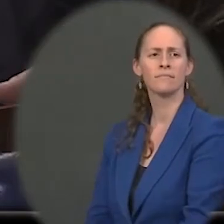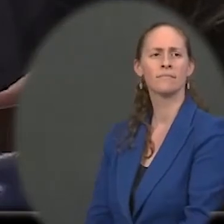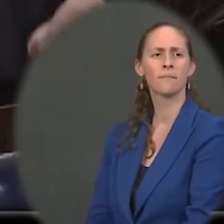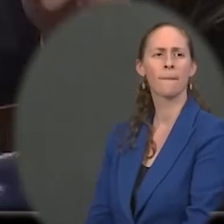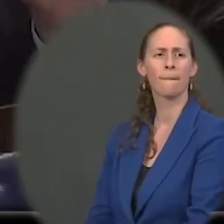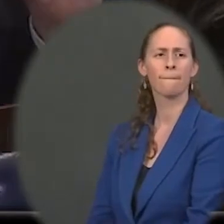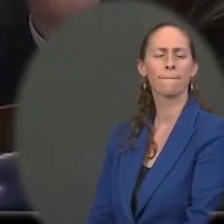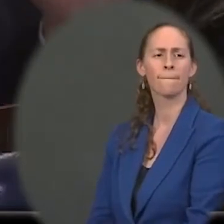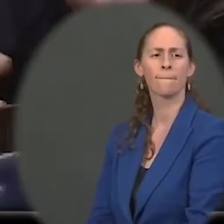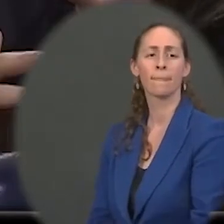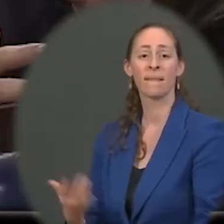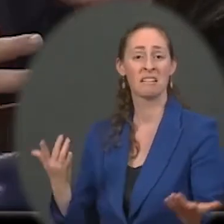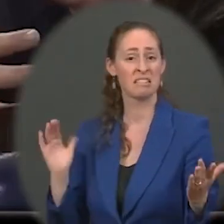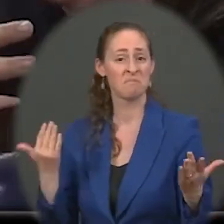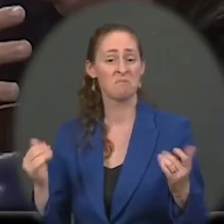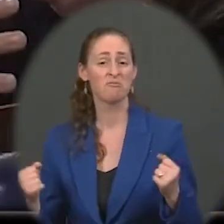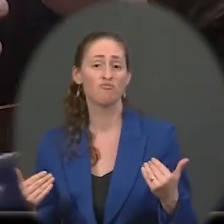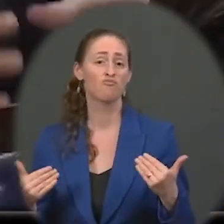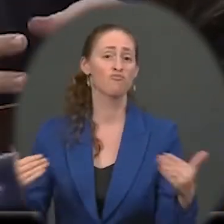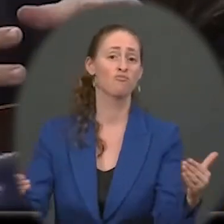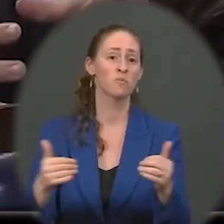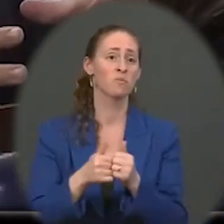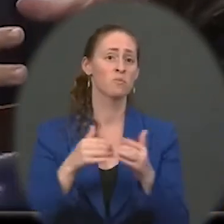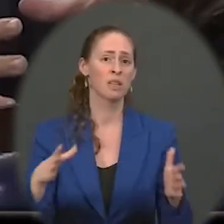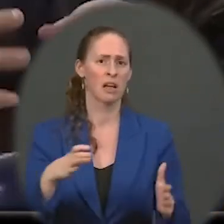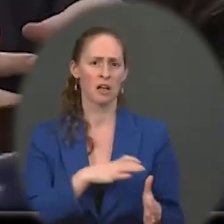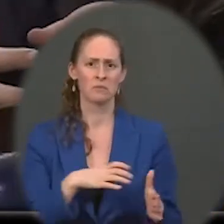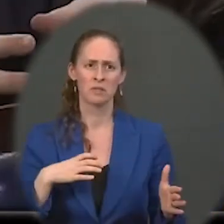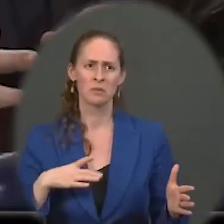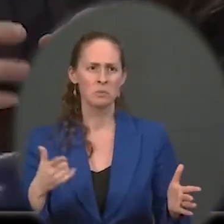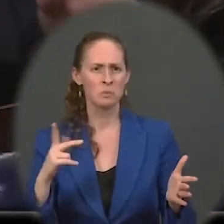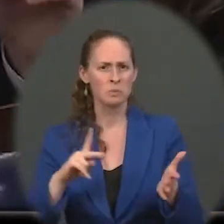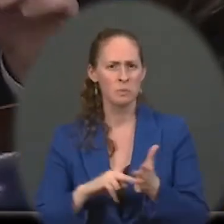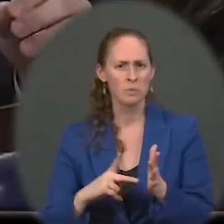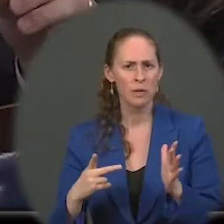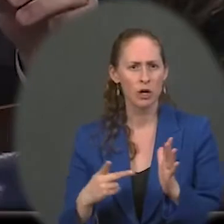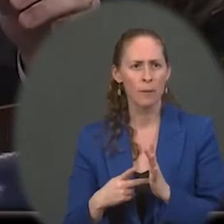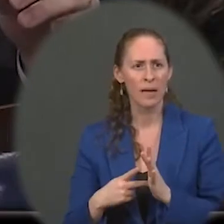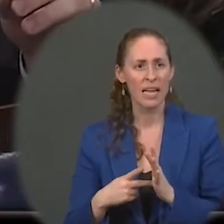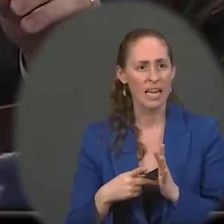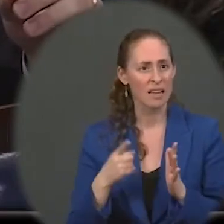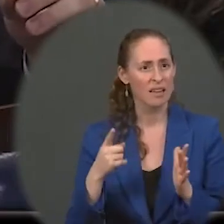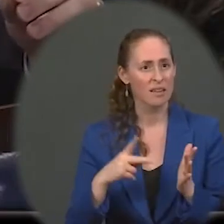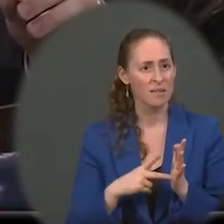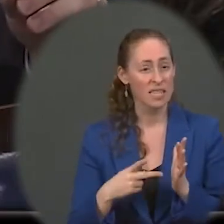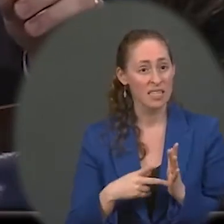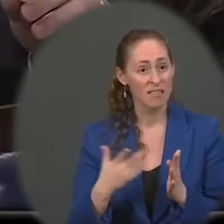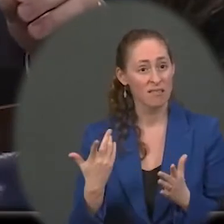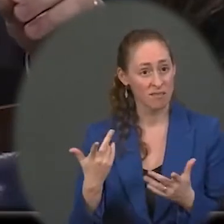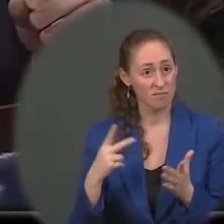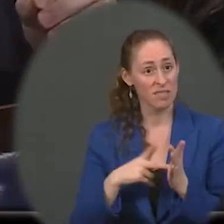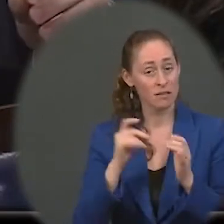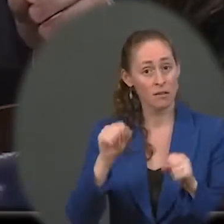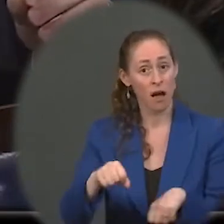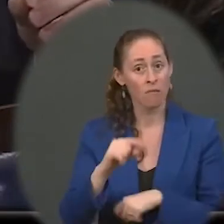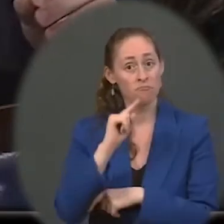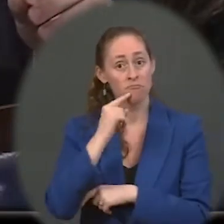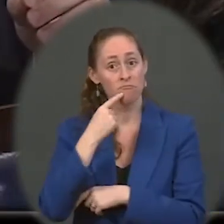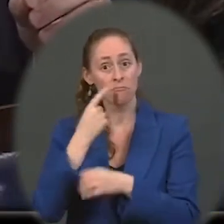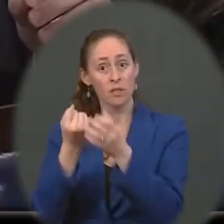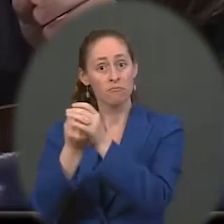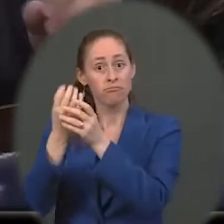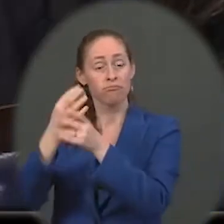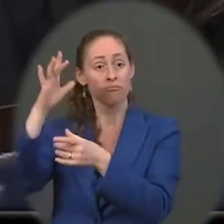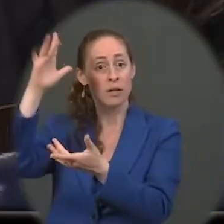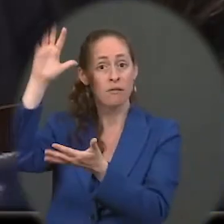without Congress, do you mean meaningful reductions of greenhouse gases? Or do you mean, because what it sounded like, what you meant was hit